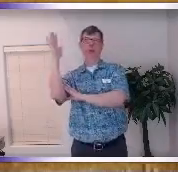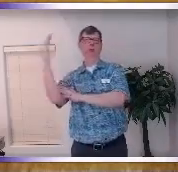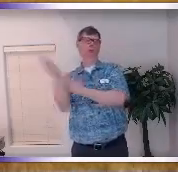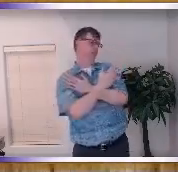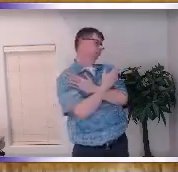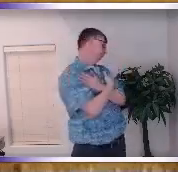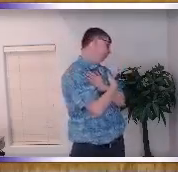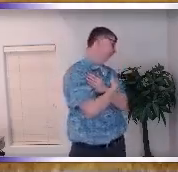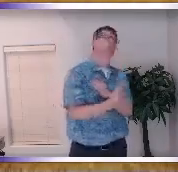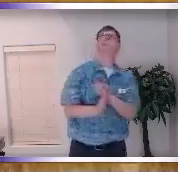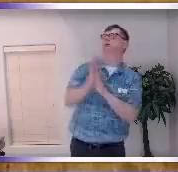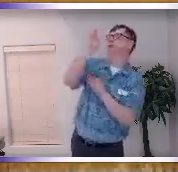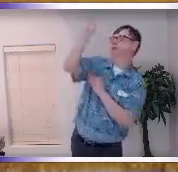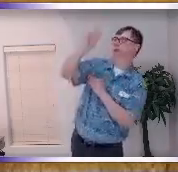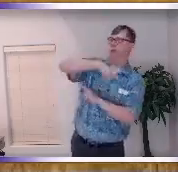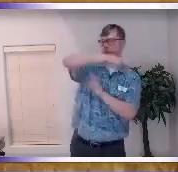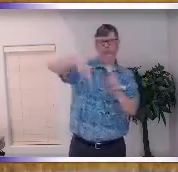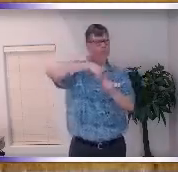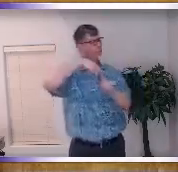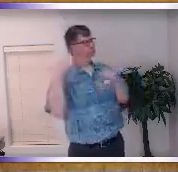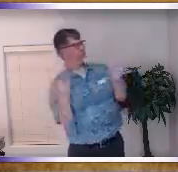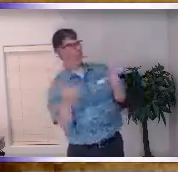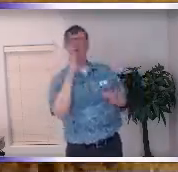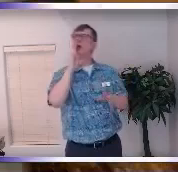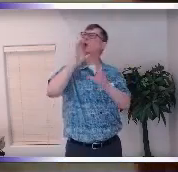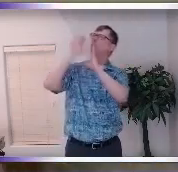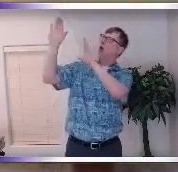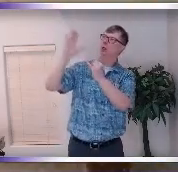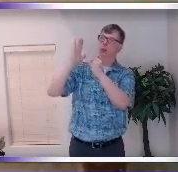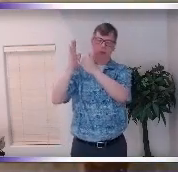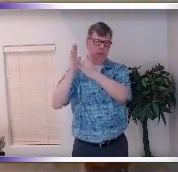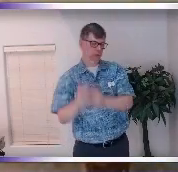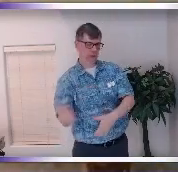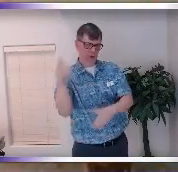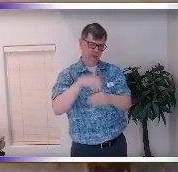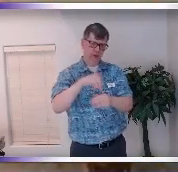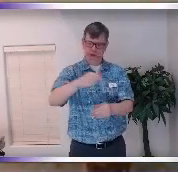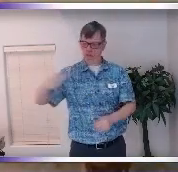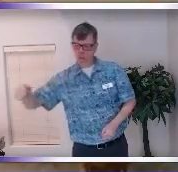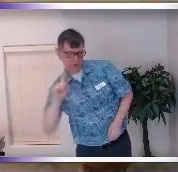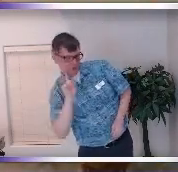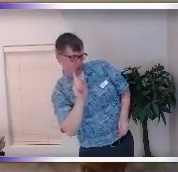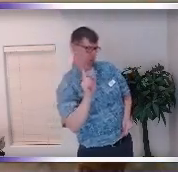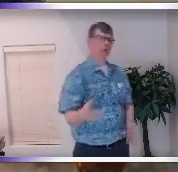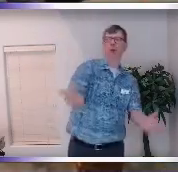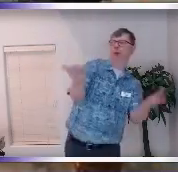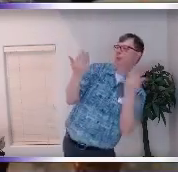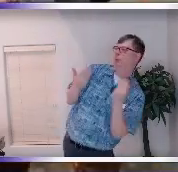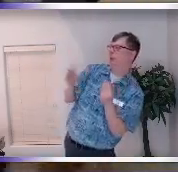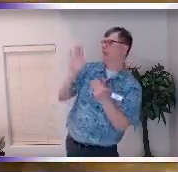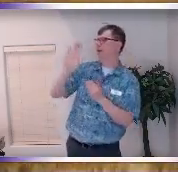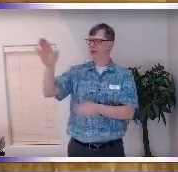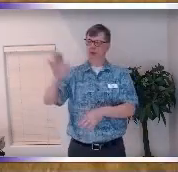love of God of universe whatever it is that you call it is in each one of us and we bring that to our mundane